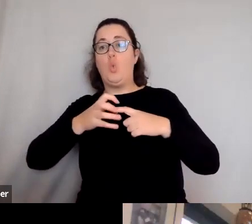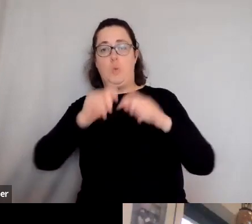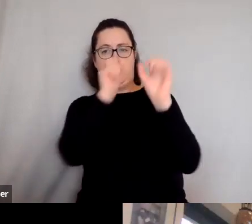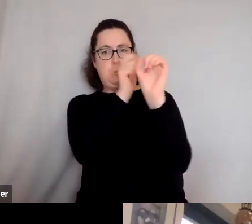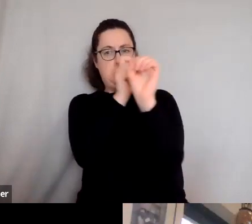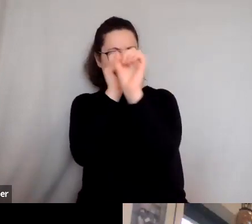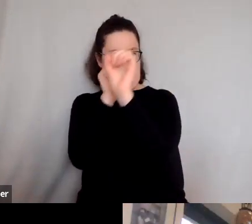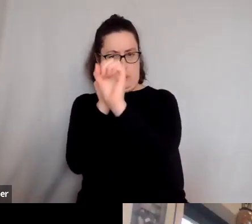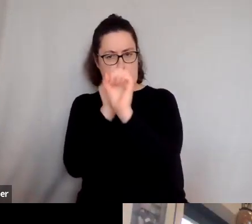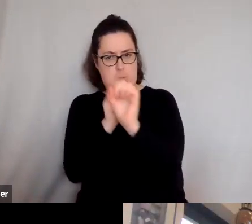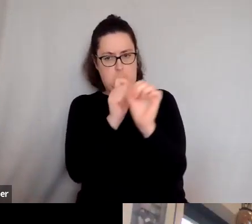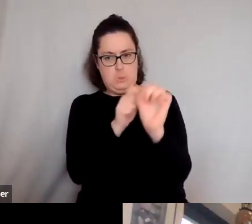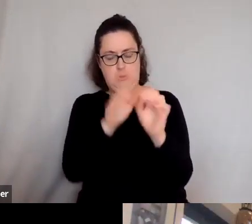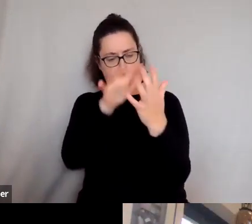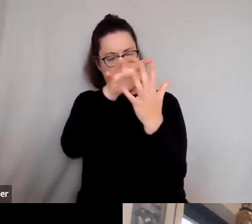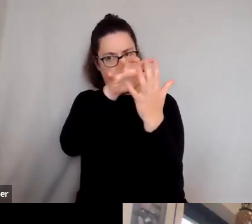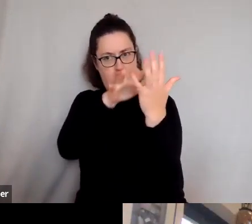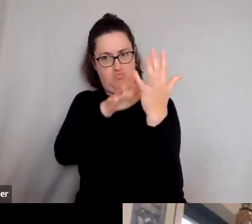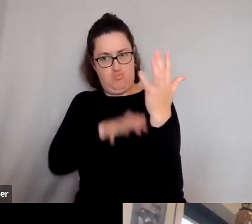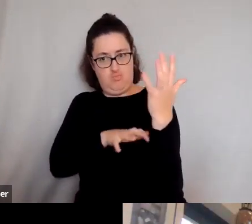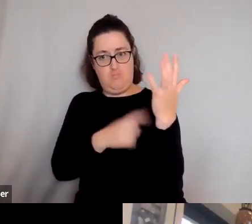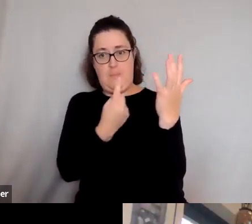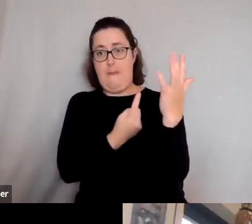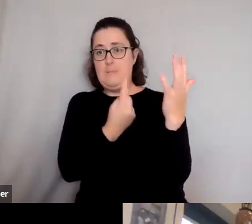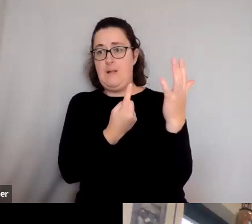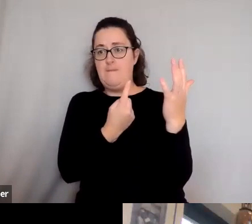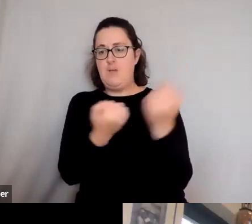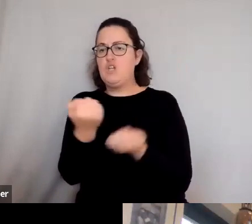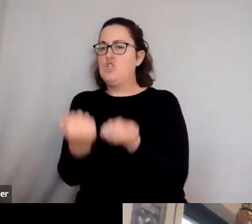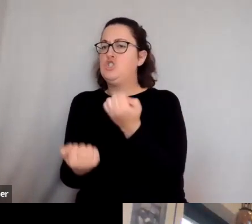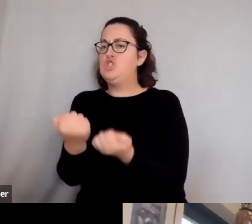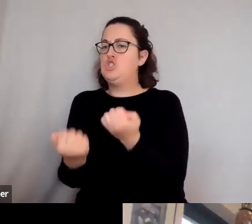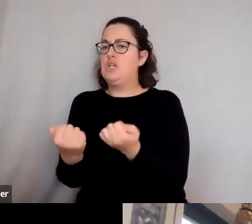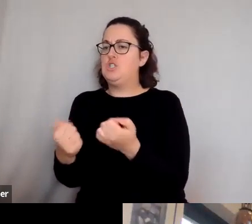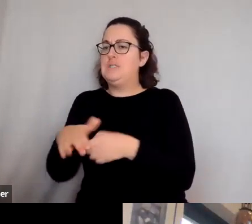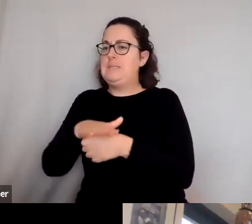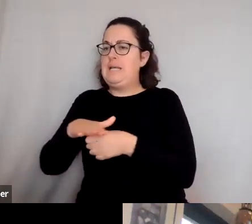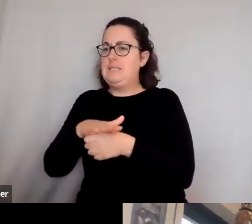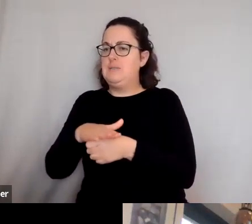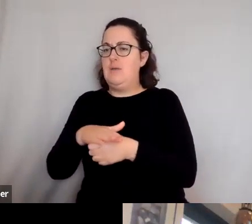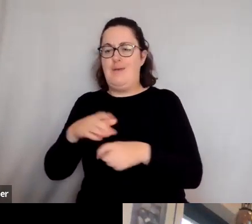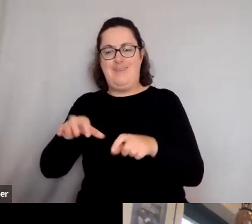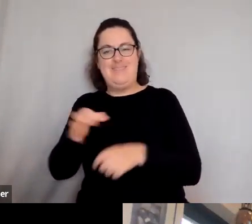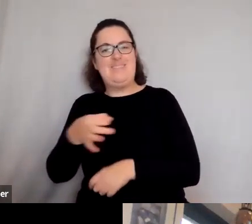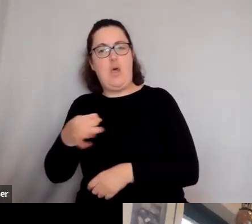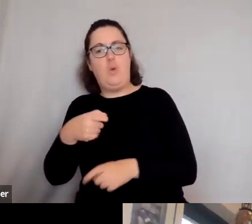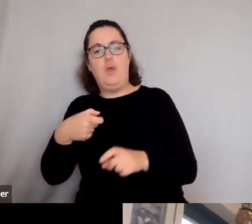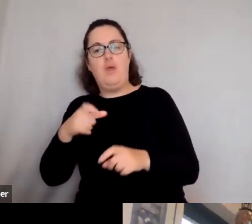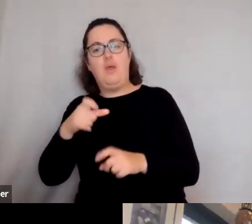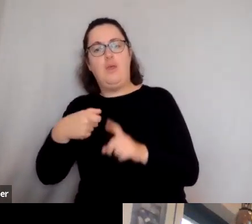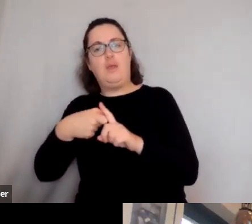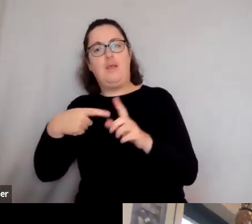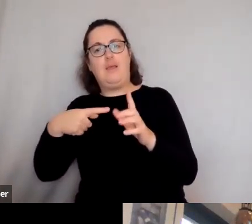case. You know, he ends up judging the case from the town of Canaidos on the Turkish